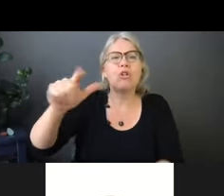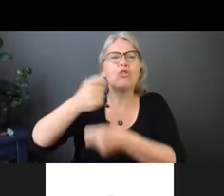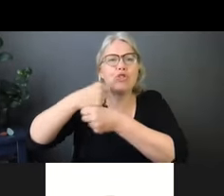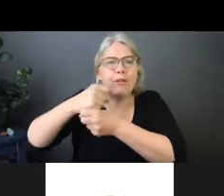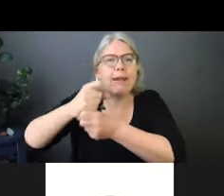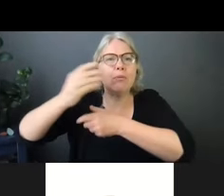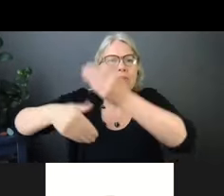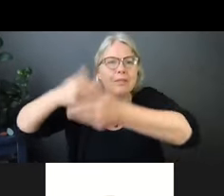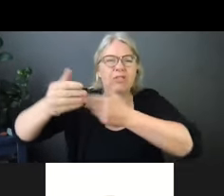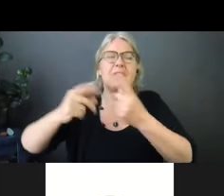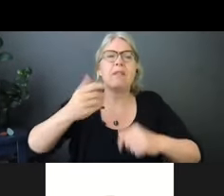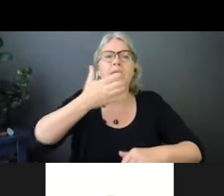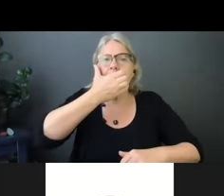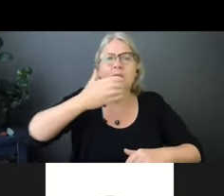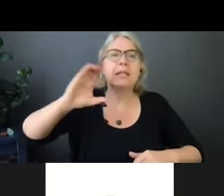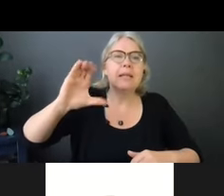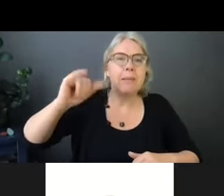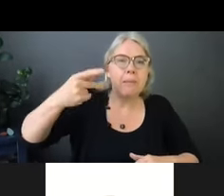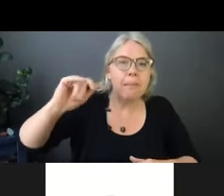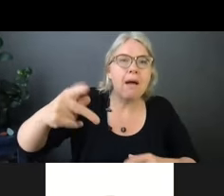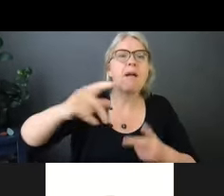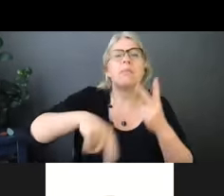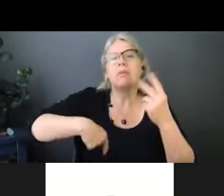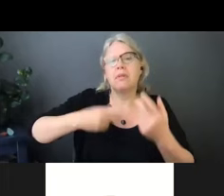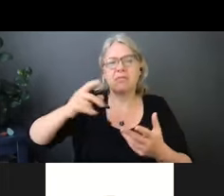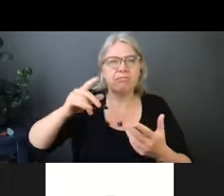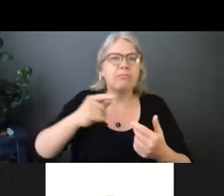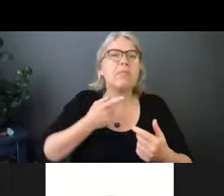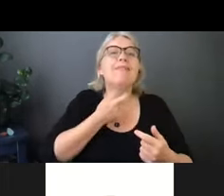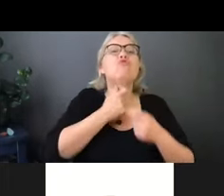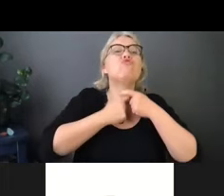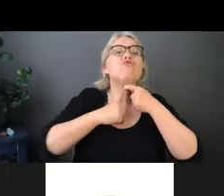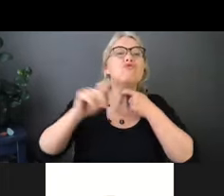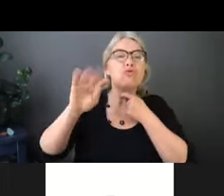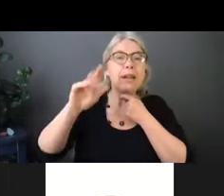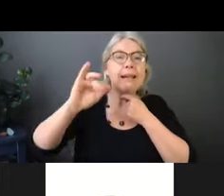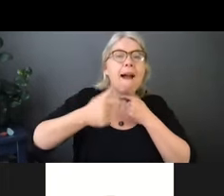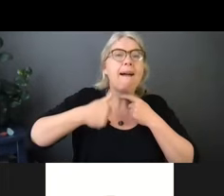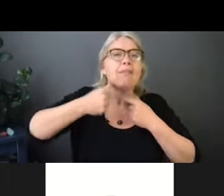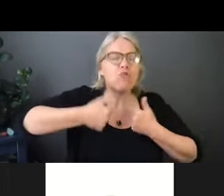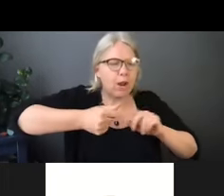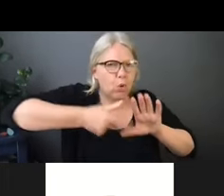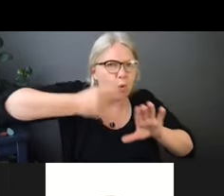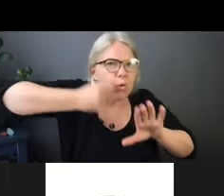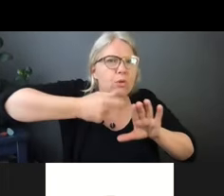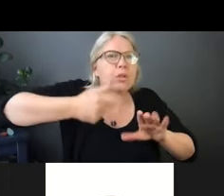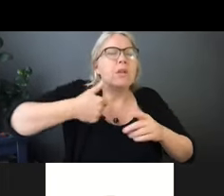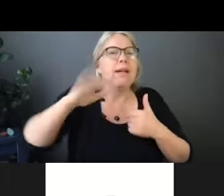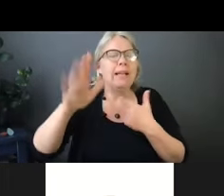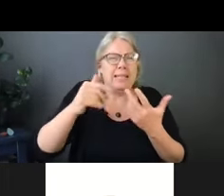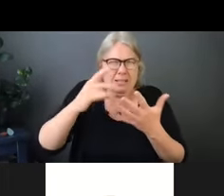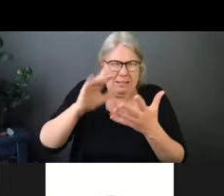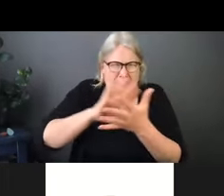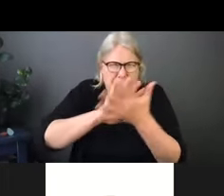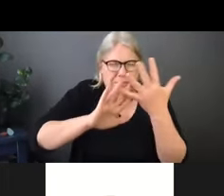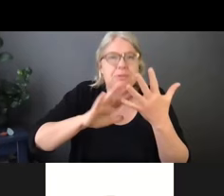those types of things. So together, if